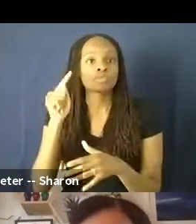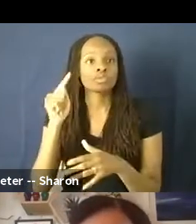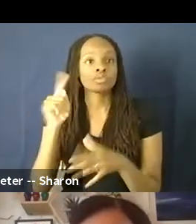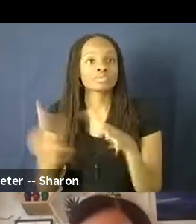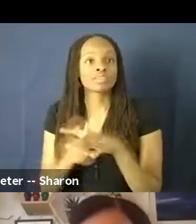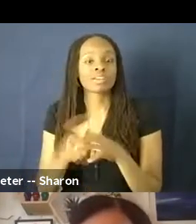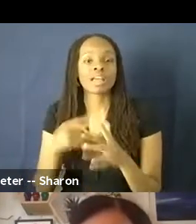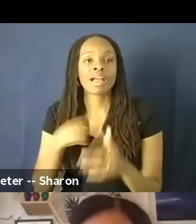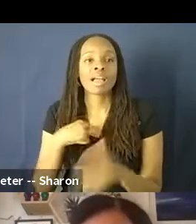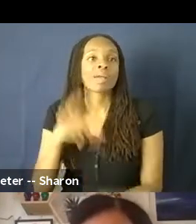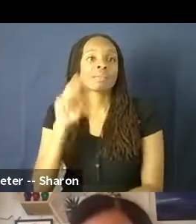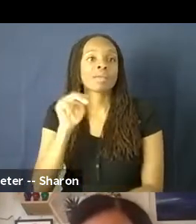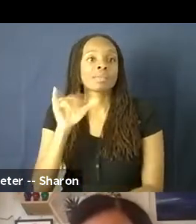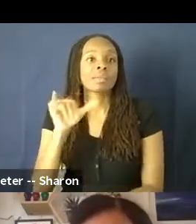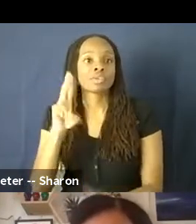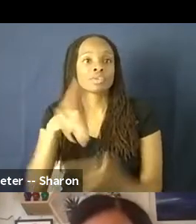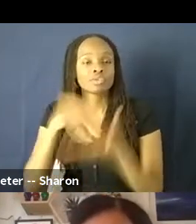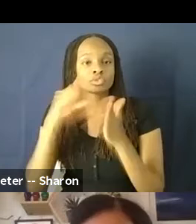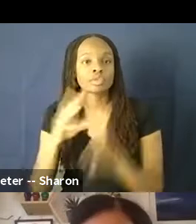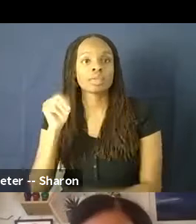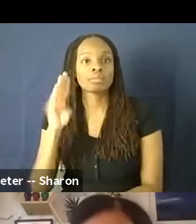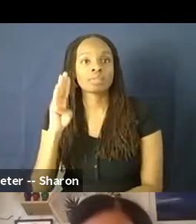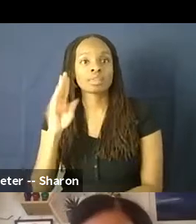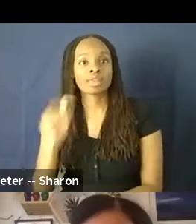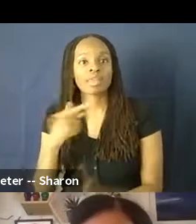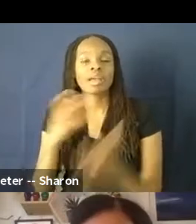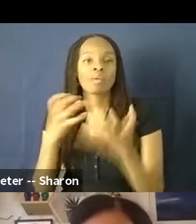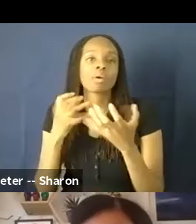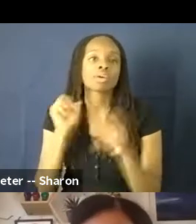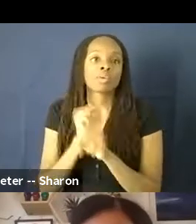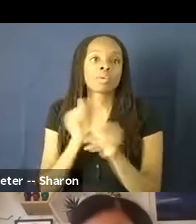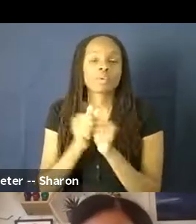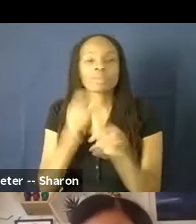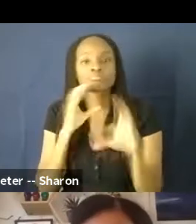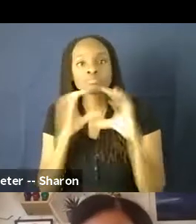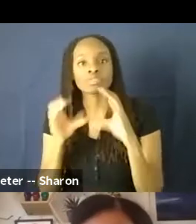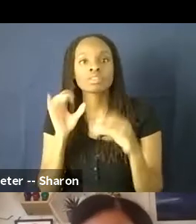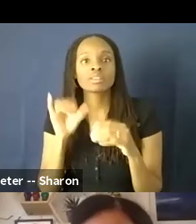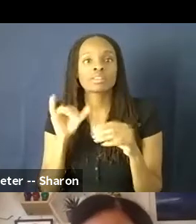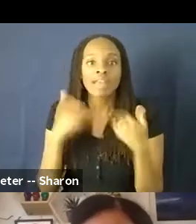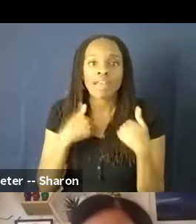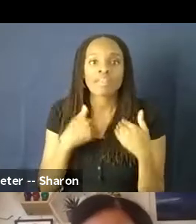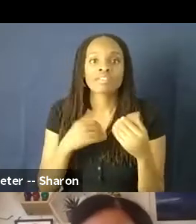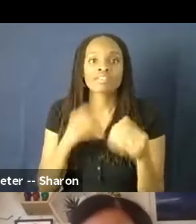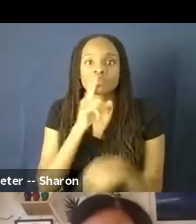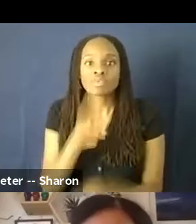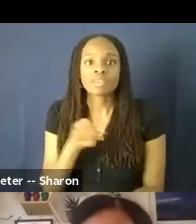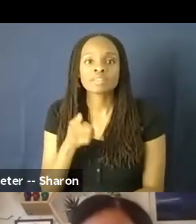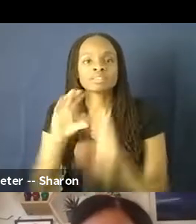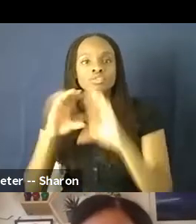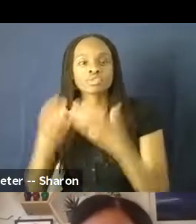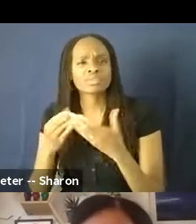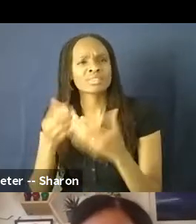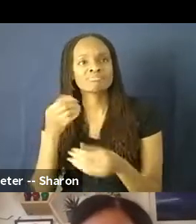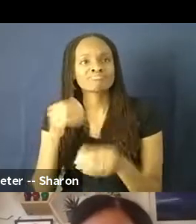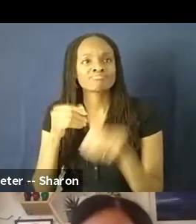Stern MBA, hoping to work in content strategy. Conversations around allyship and representation tend to be among a fairly self-selecting group. Is there any